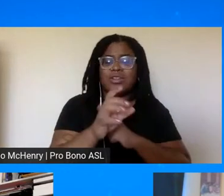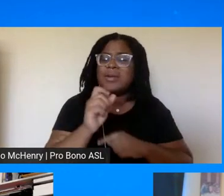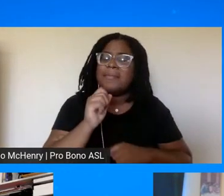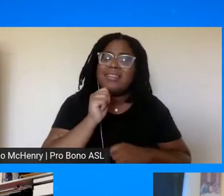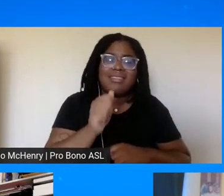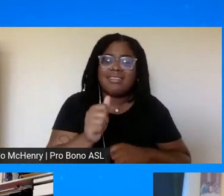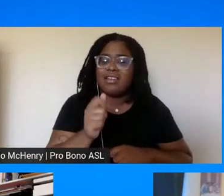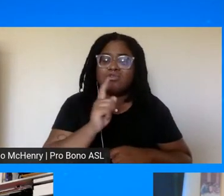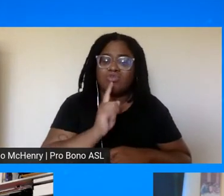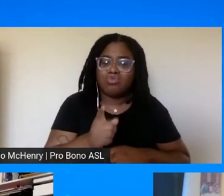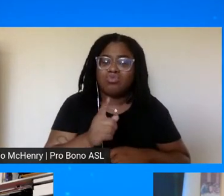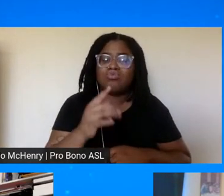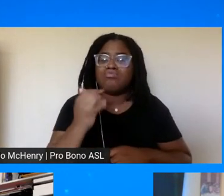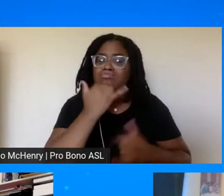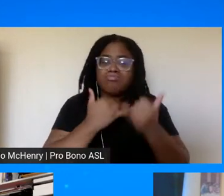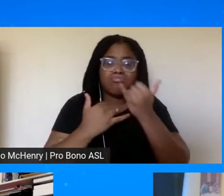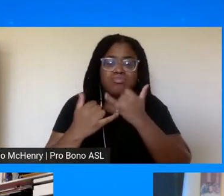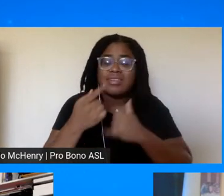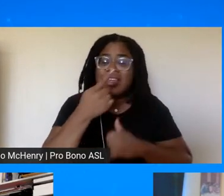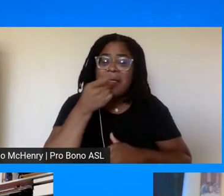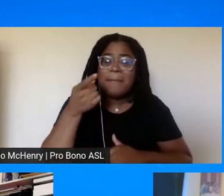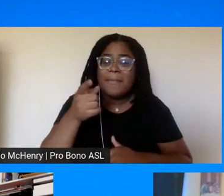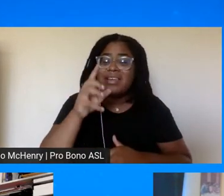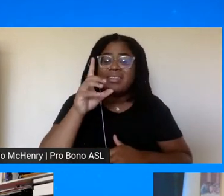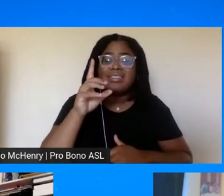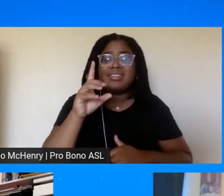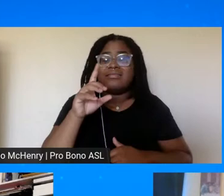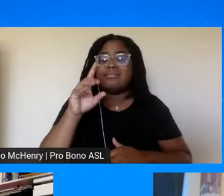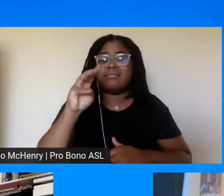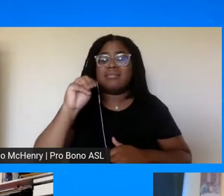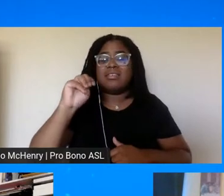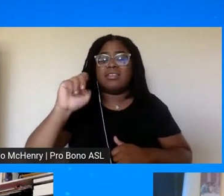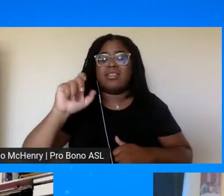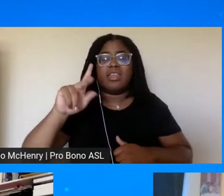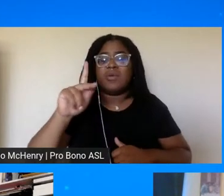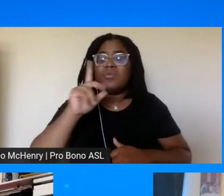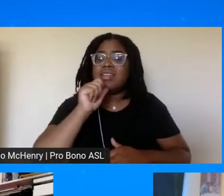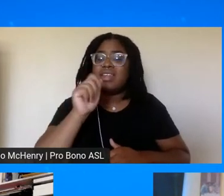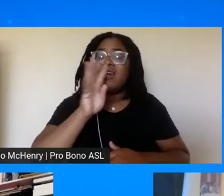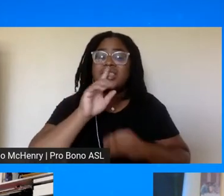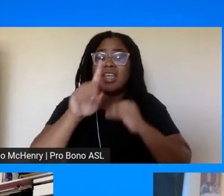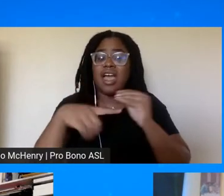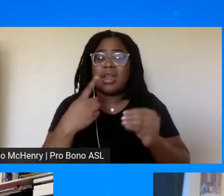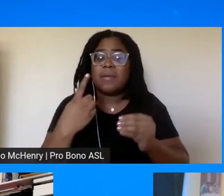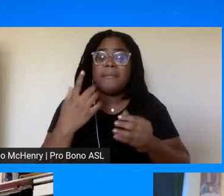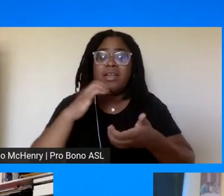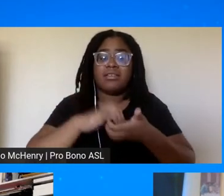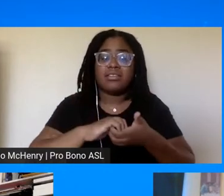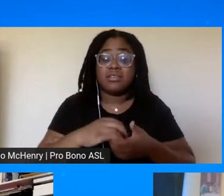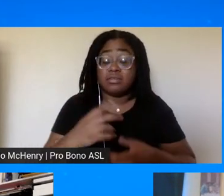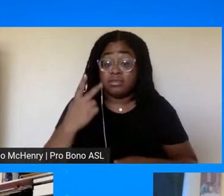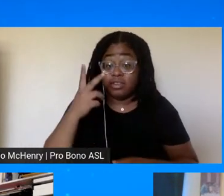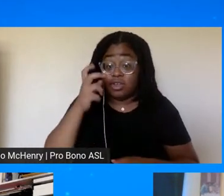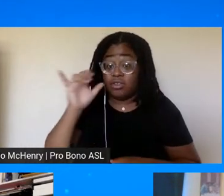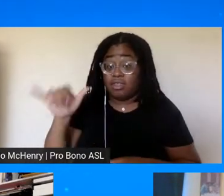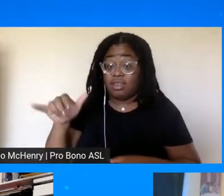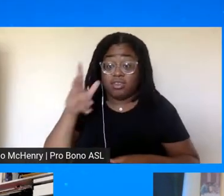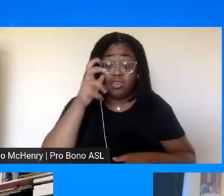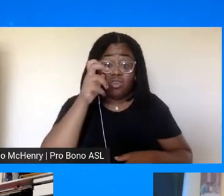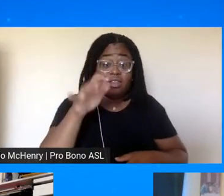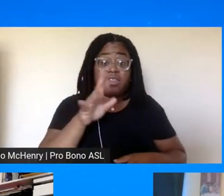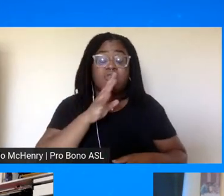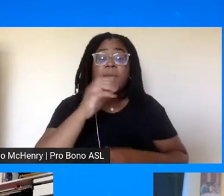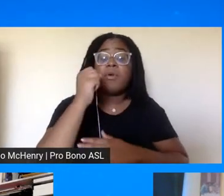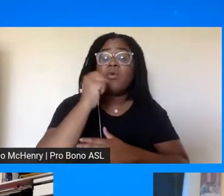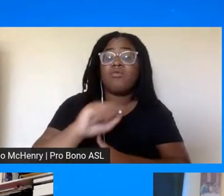misunderstanding with malcolm because dr king was not talking about assimilation listen audience do you hear dr king was talking about a revolution